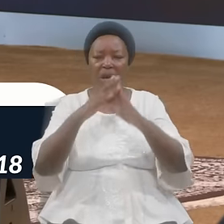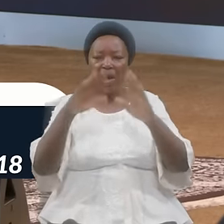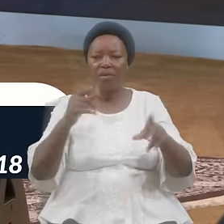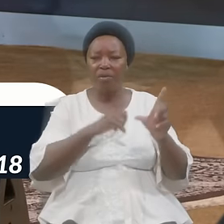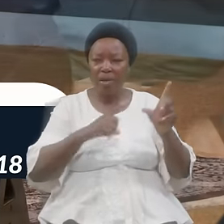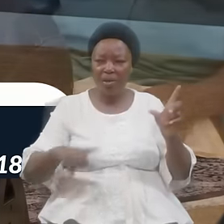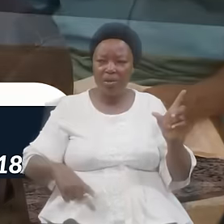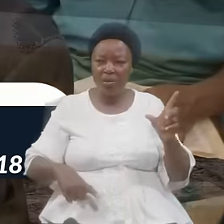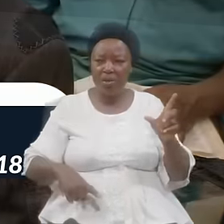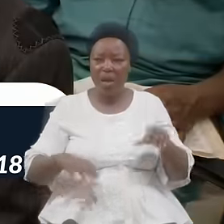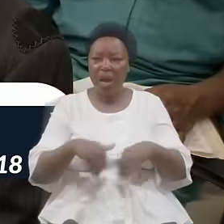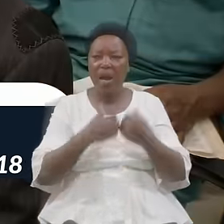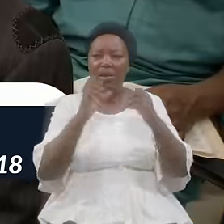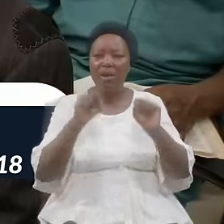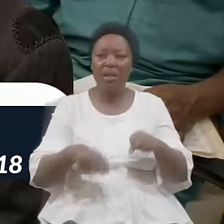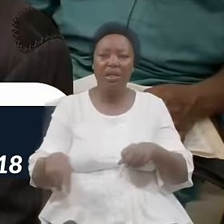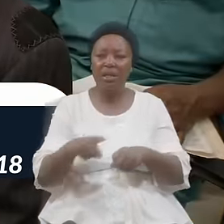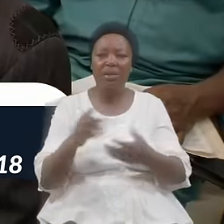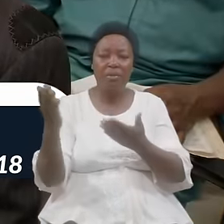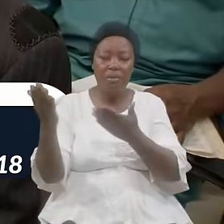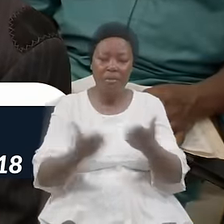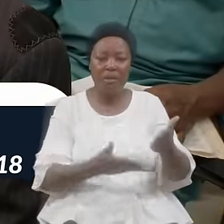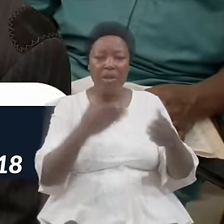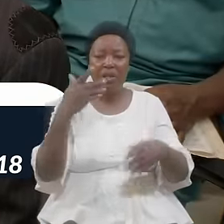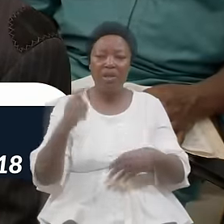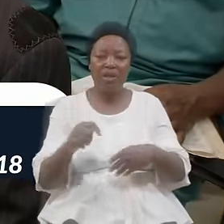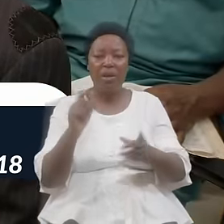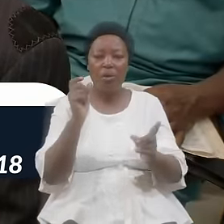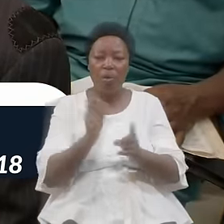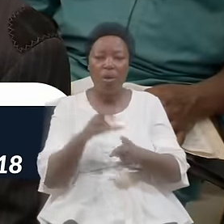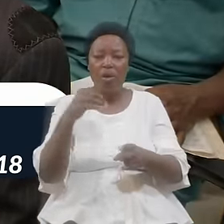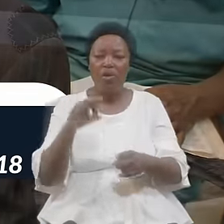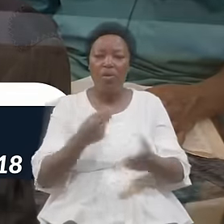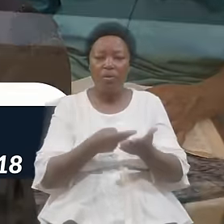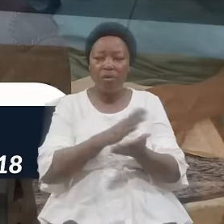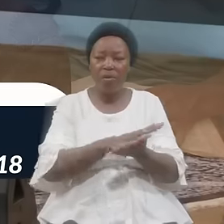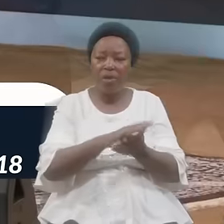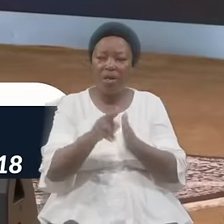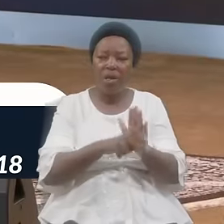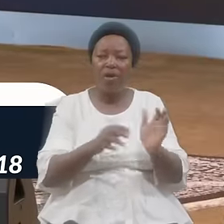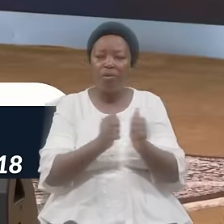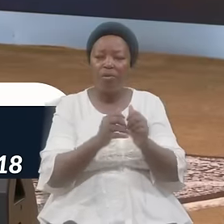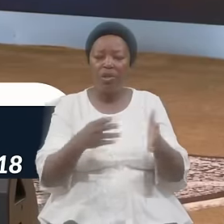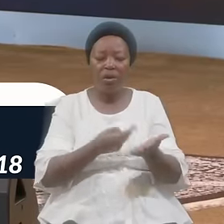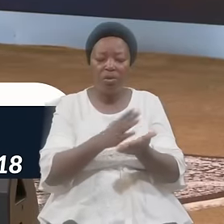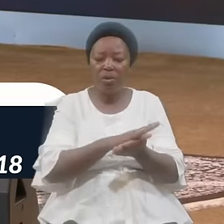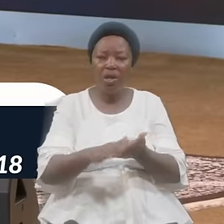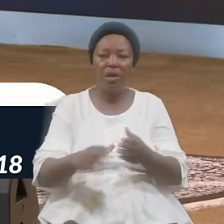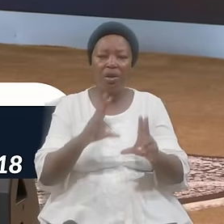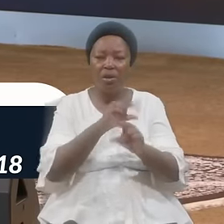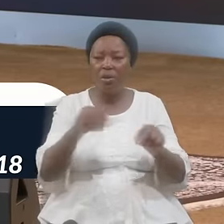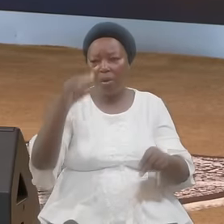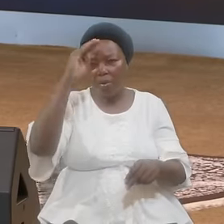How Can They Bring The Word Of Holiness Without Holiness No Man